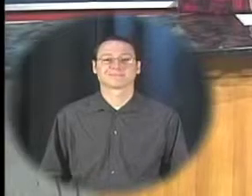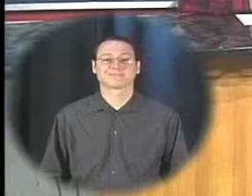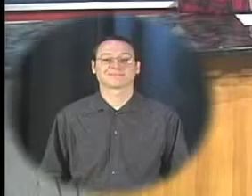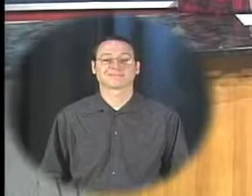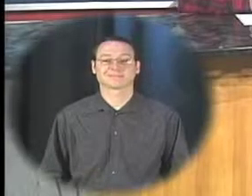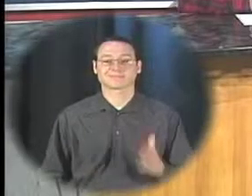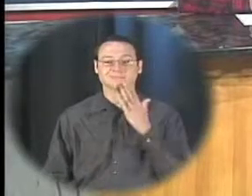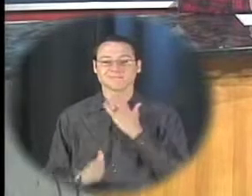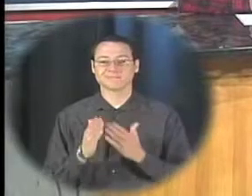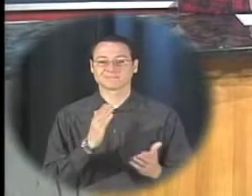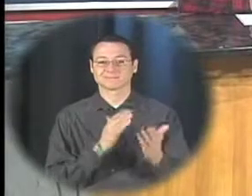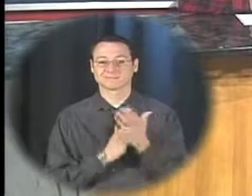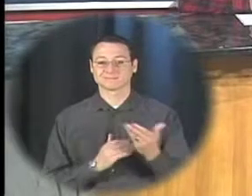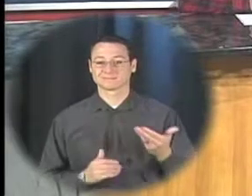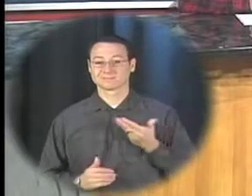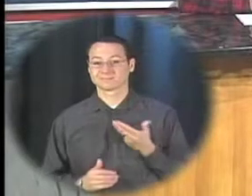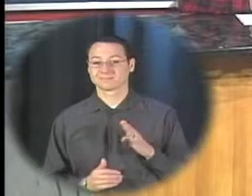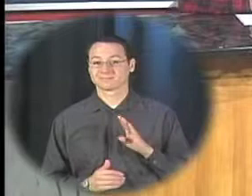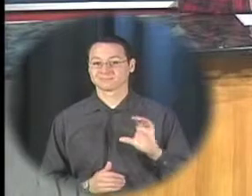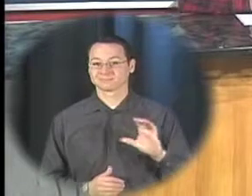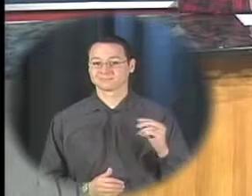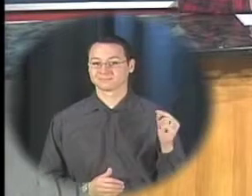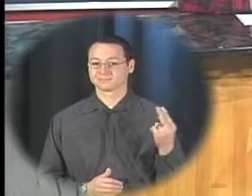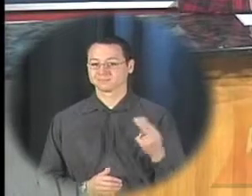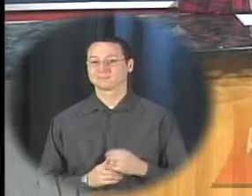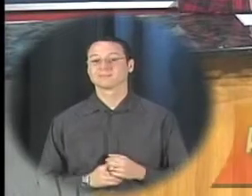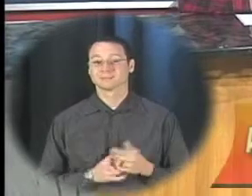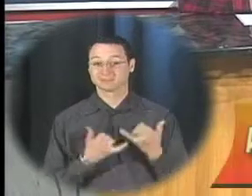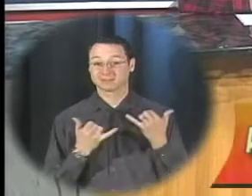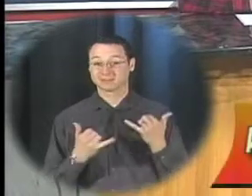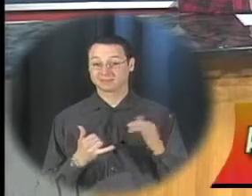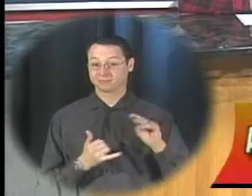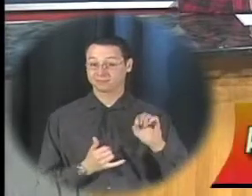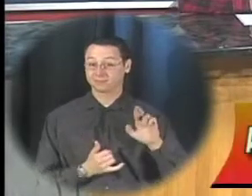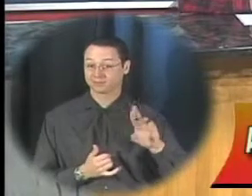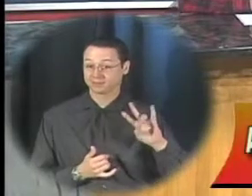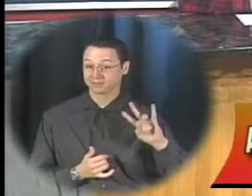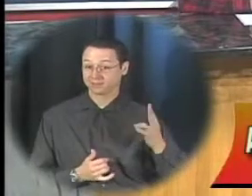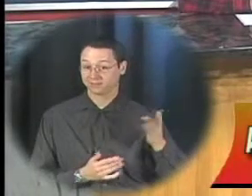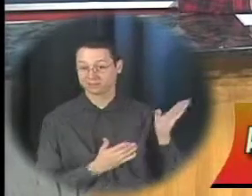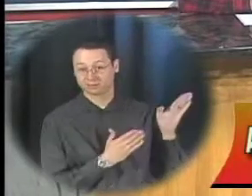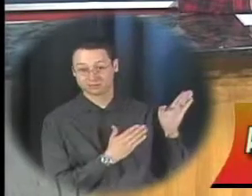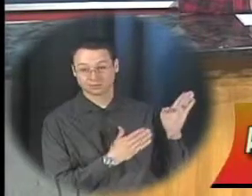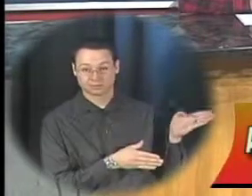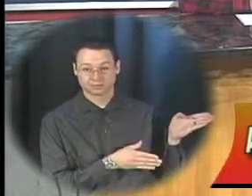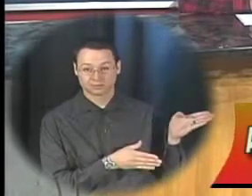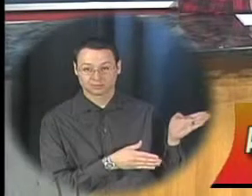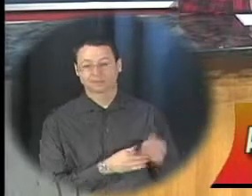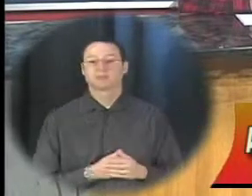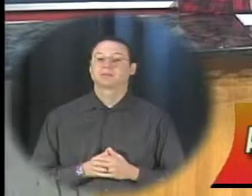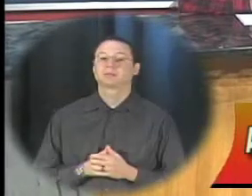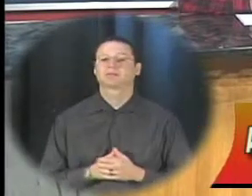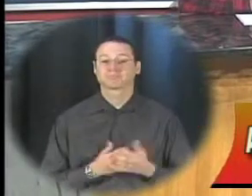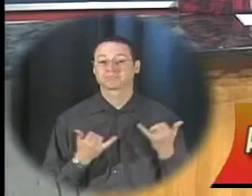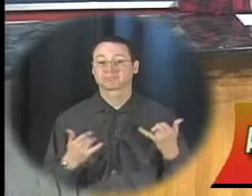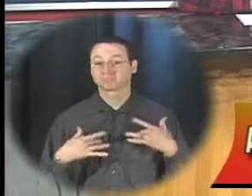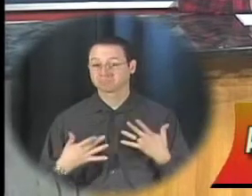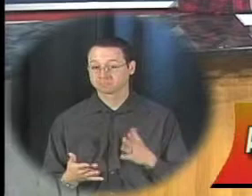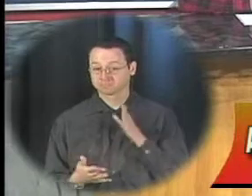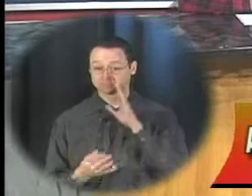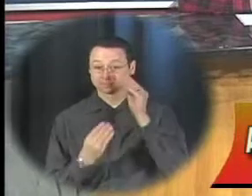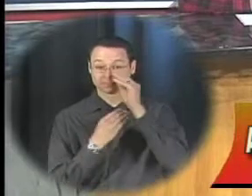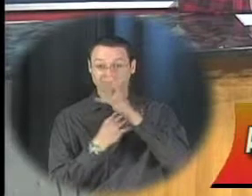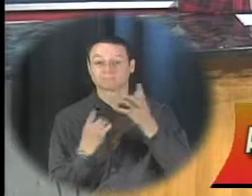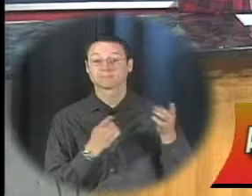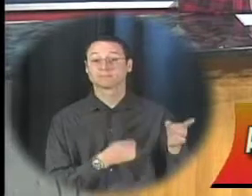good morning boom Braves welcome to BBC Thursday today's March 7th and I'm Nicole Dawson and I'm Andrew Dawson on today's show we'll